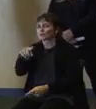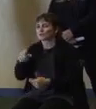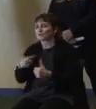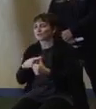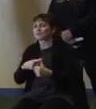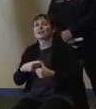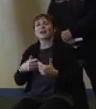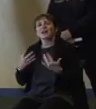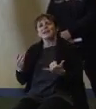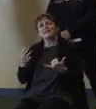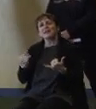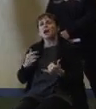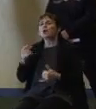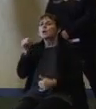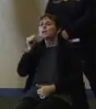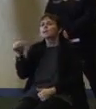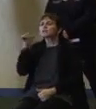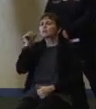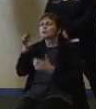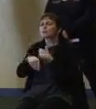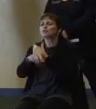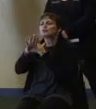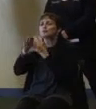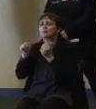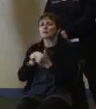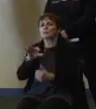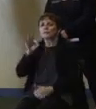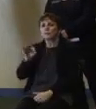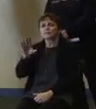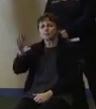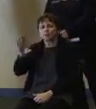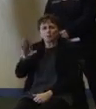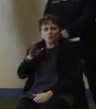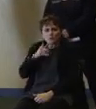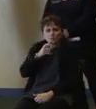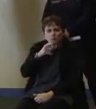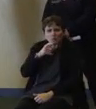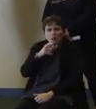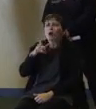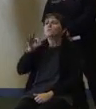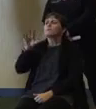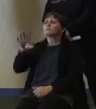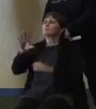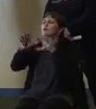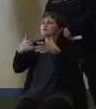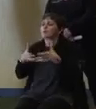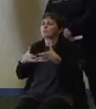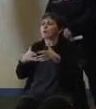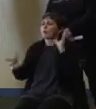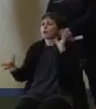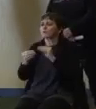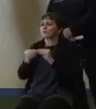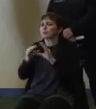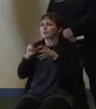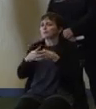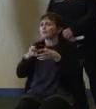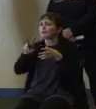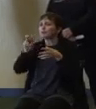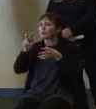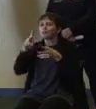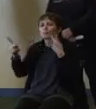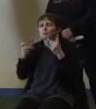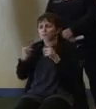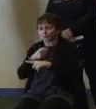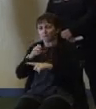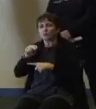We interviewed yesterday with a Facebook group. With what? A Facebook group of 200 people in New Jersey who have